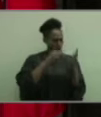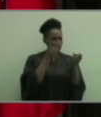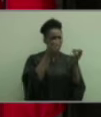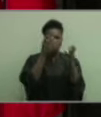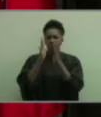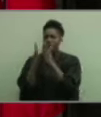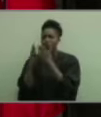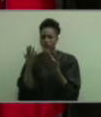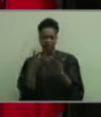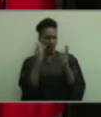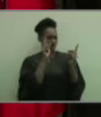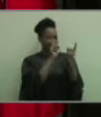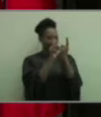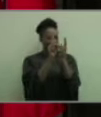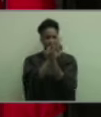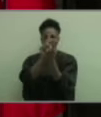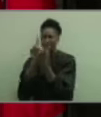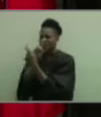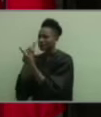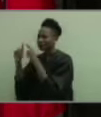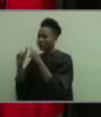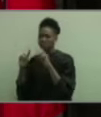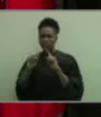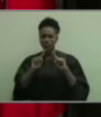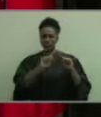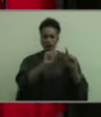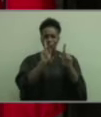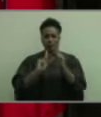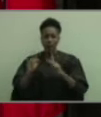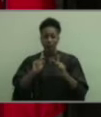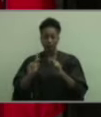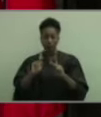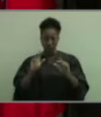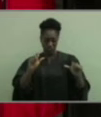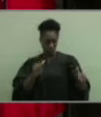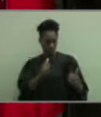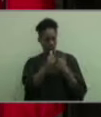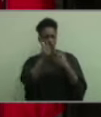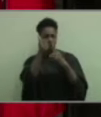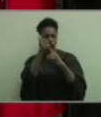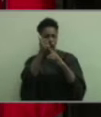who are different from you. Try new experiences and challenge your perspectives.